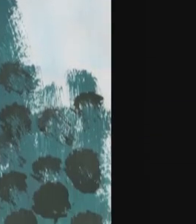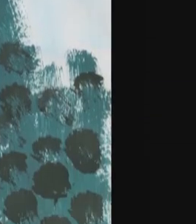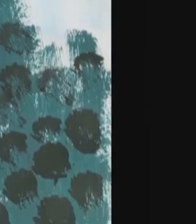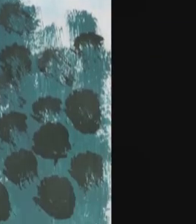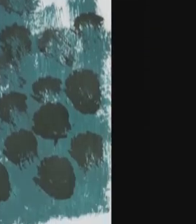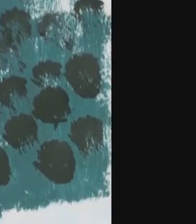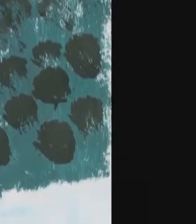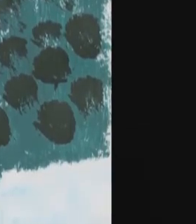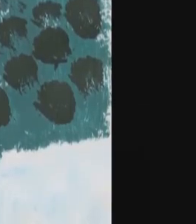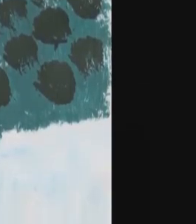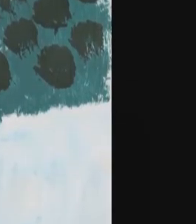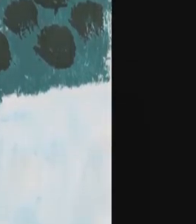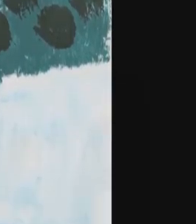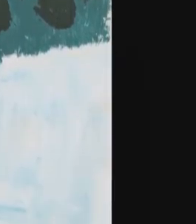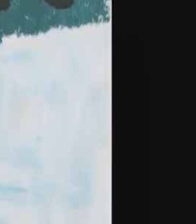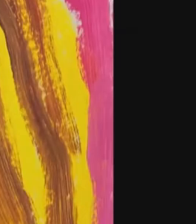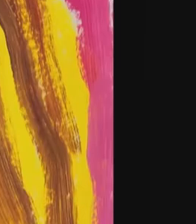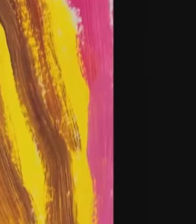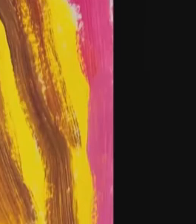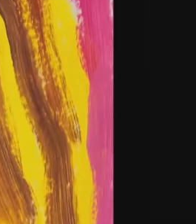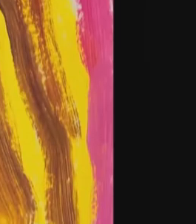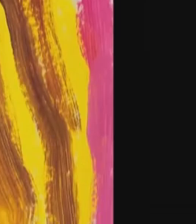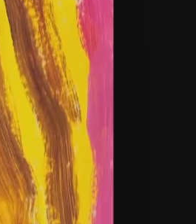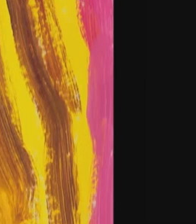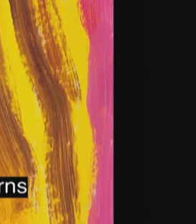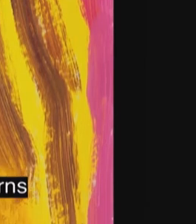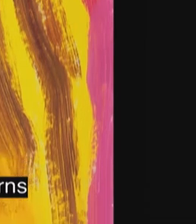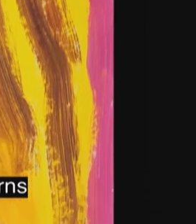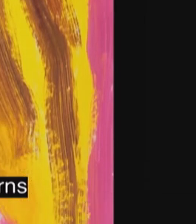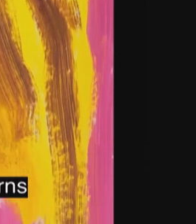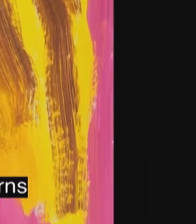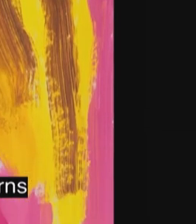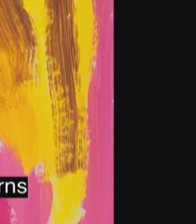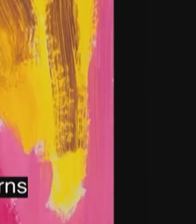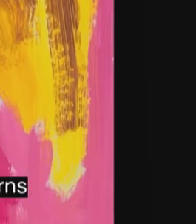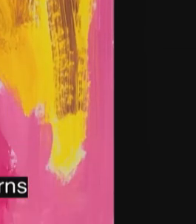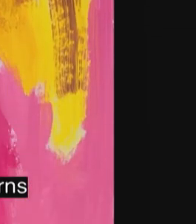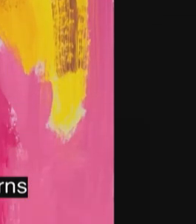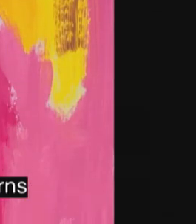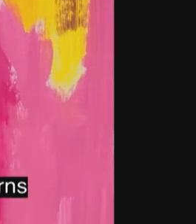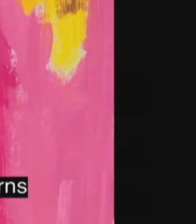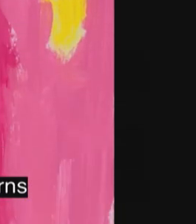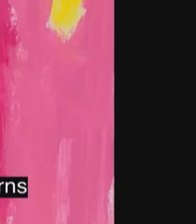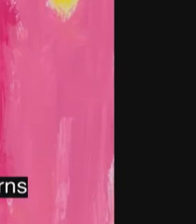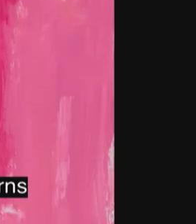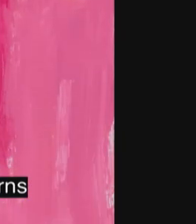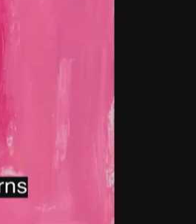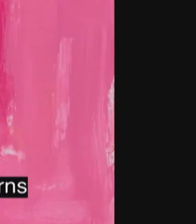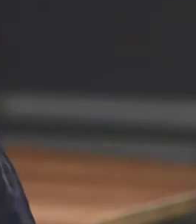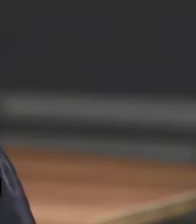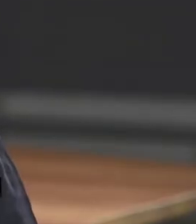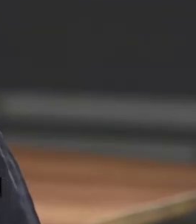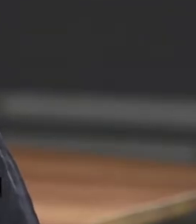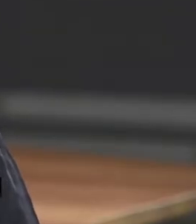reflects on children's perspectives and tonight we examine what it means for adults to meaningfully connect with children's stories and concerns.